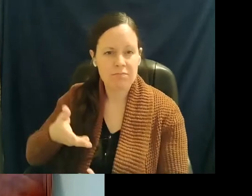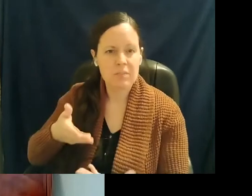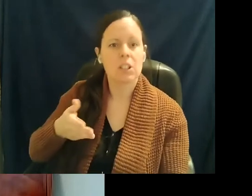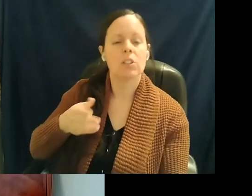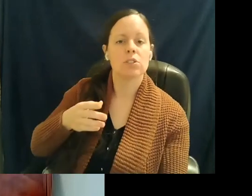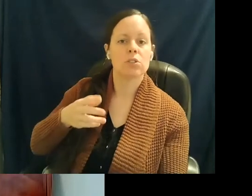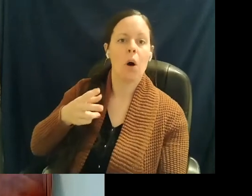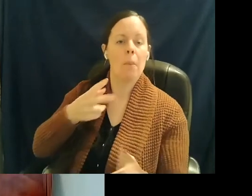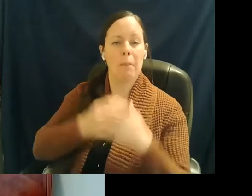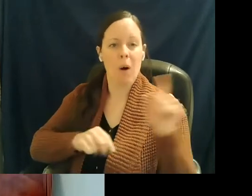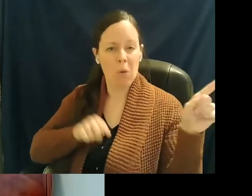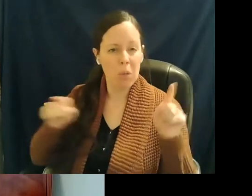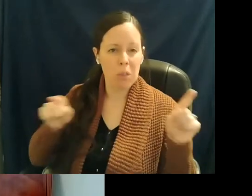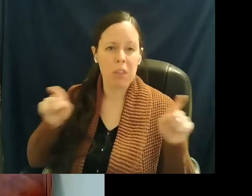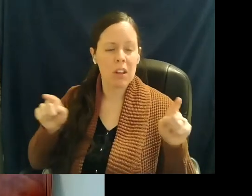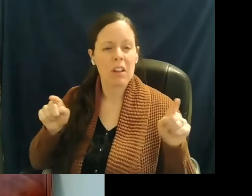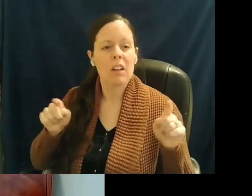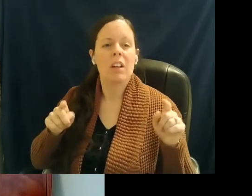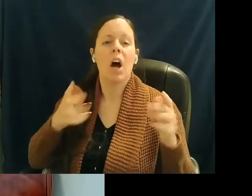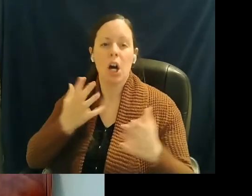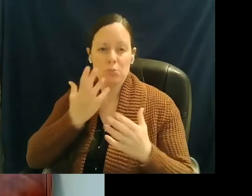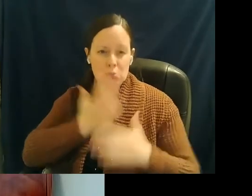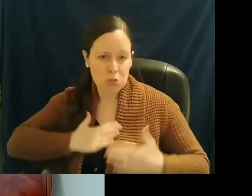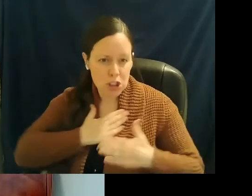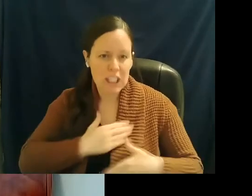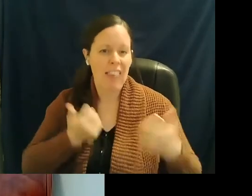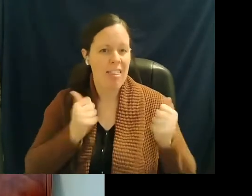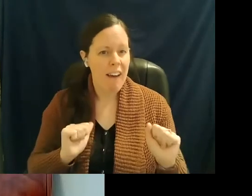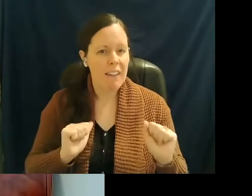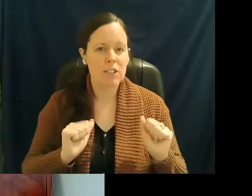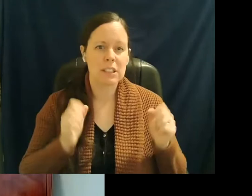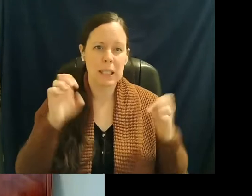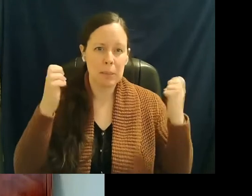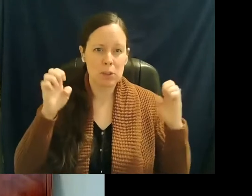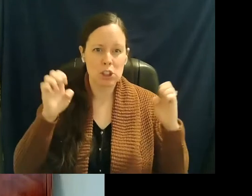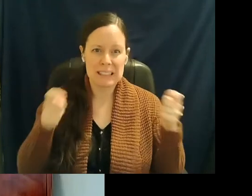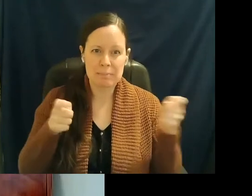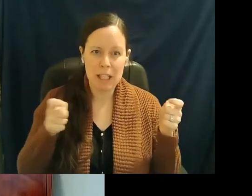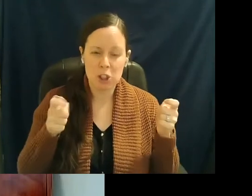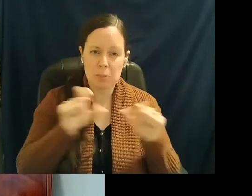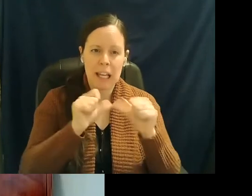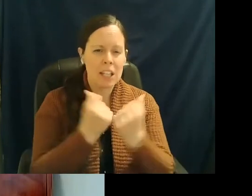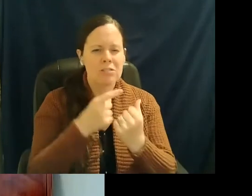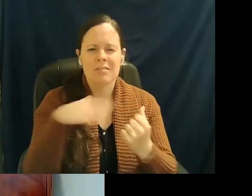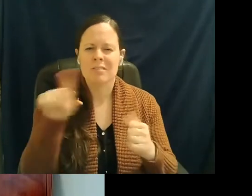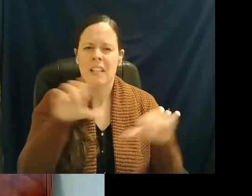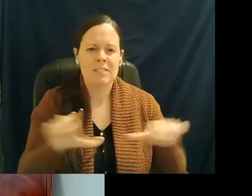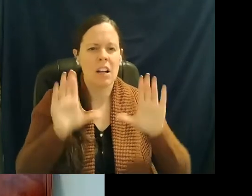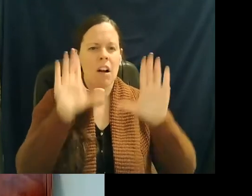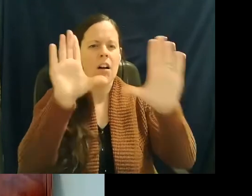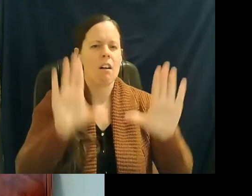of the river appreciate the efforts of the emergency management agencies who have done an outstanding job